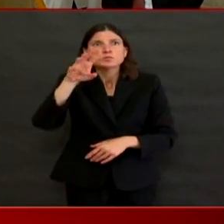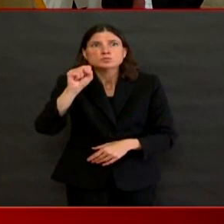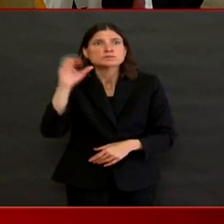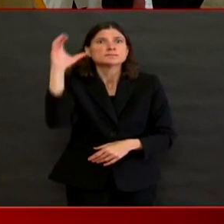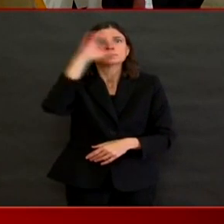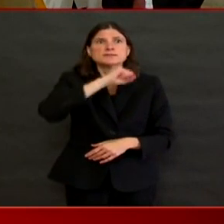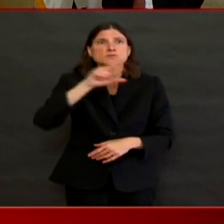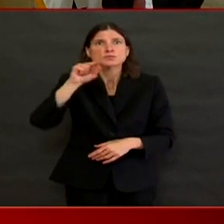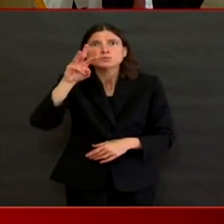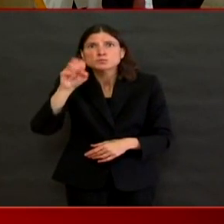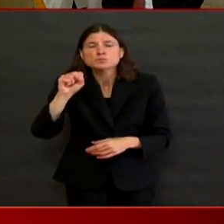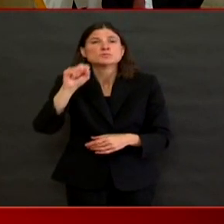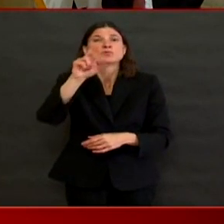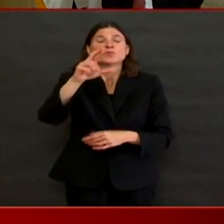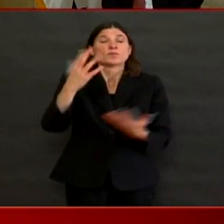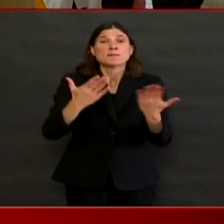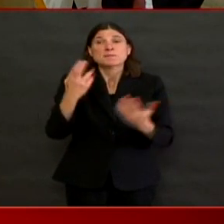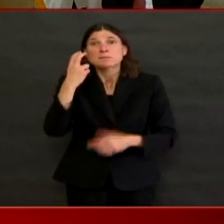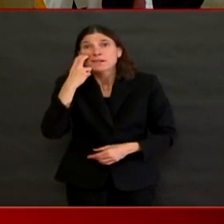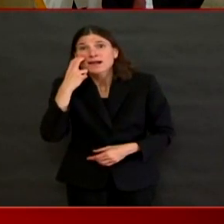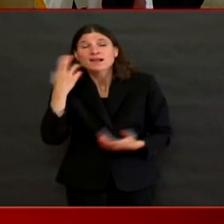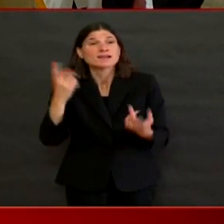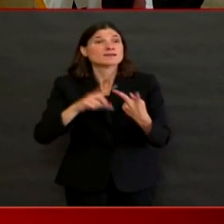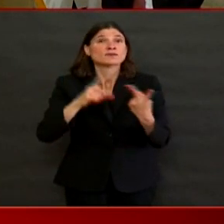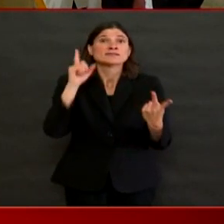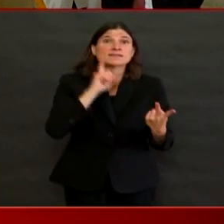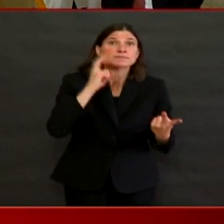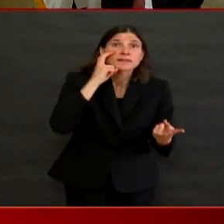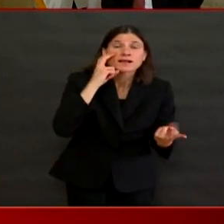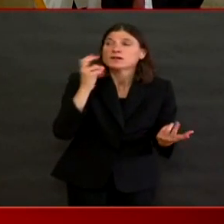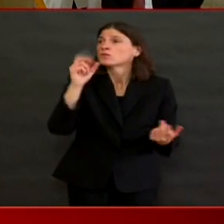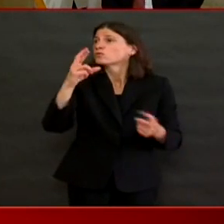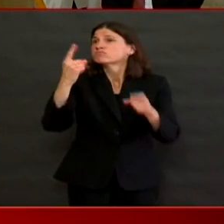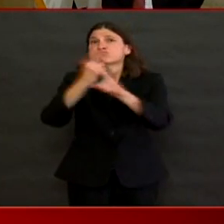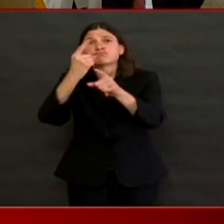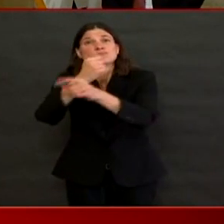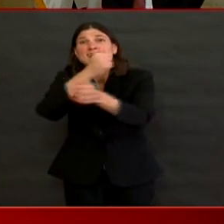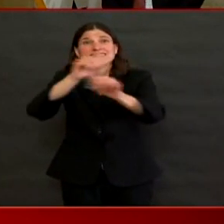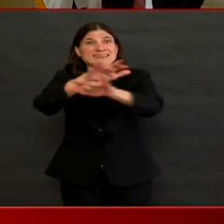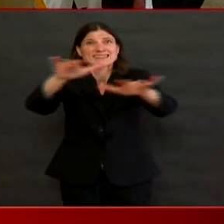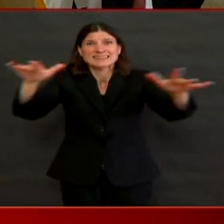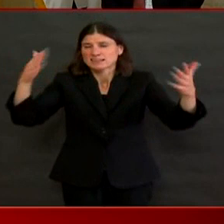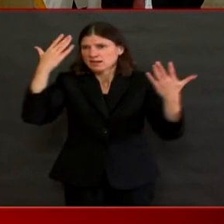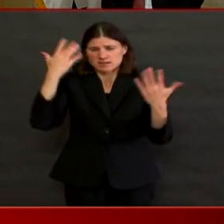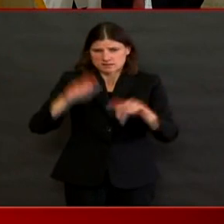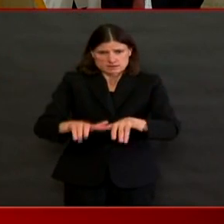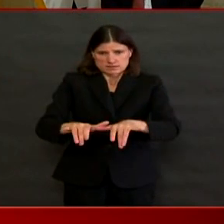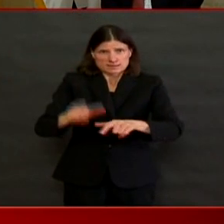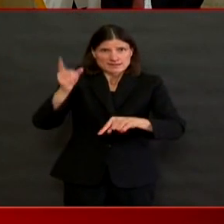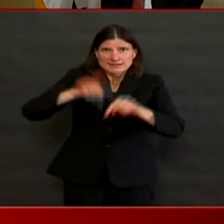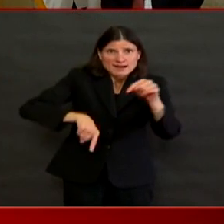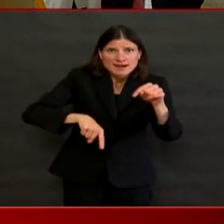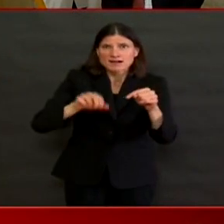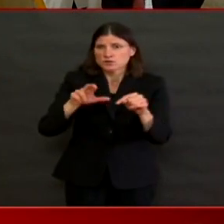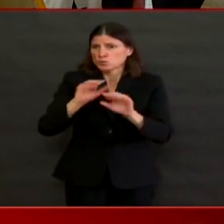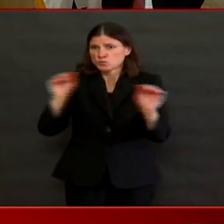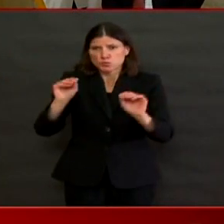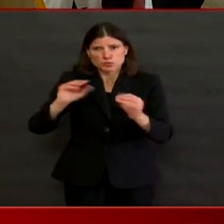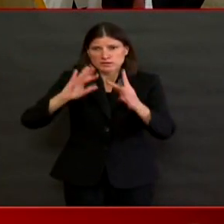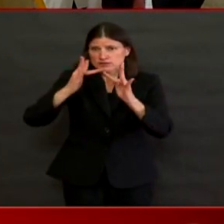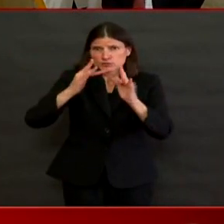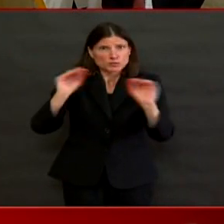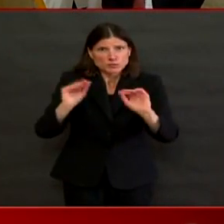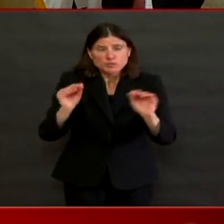the news, please help us by passing along these important messages that you're hearing every day.